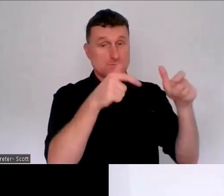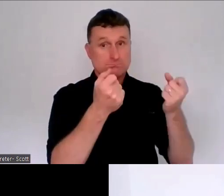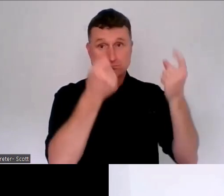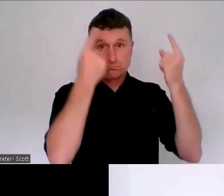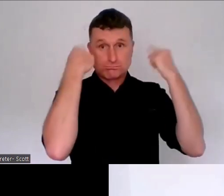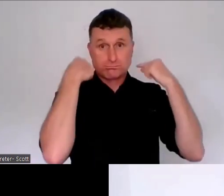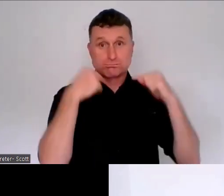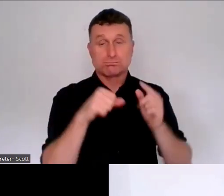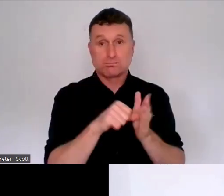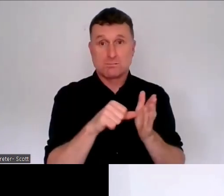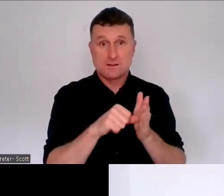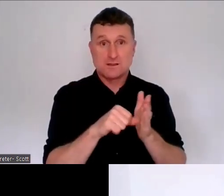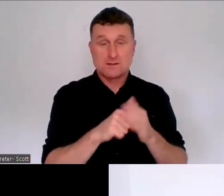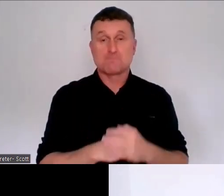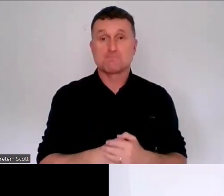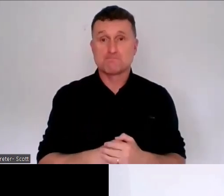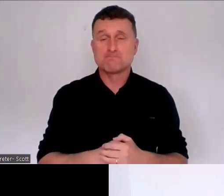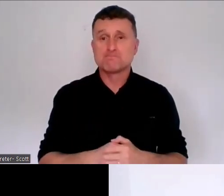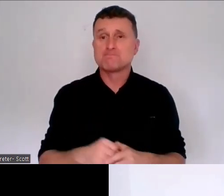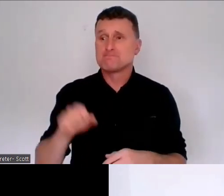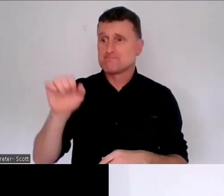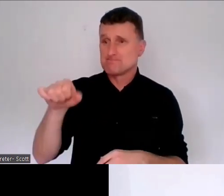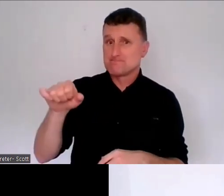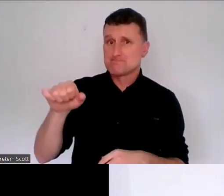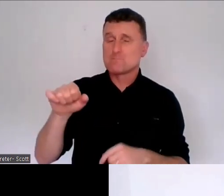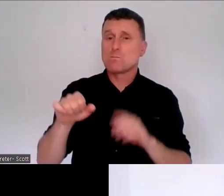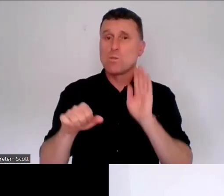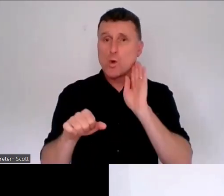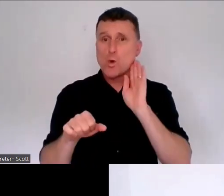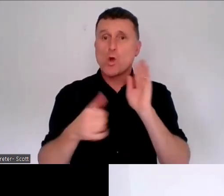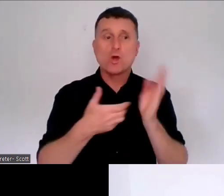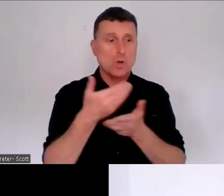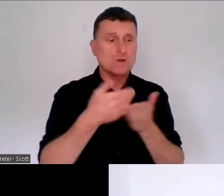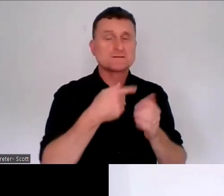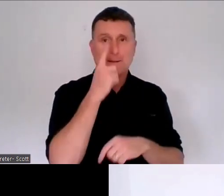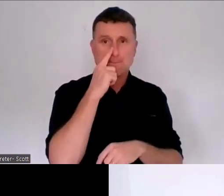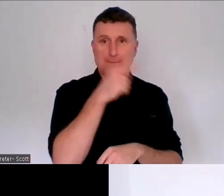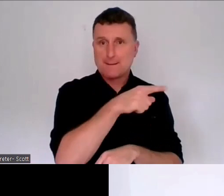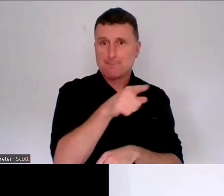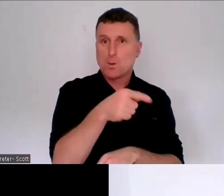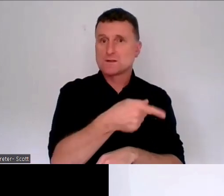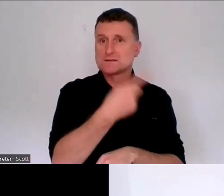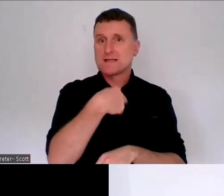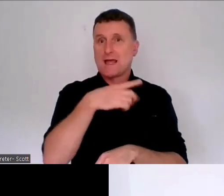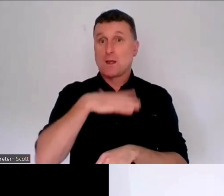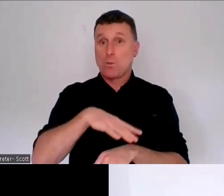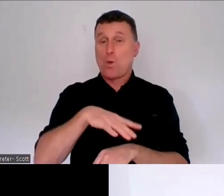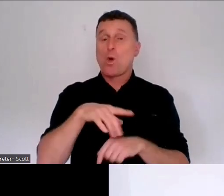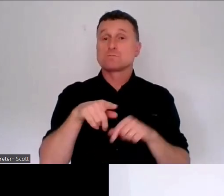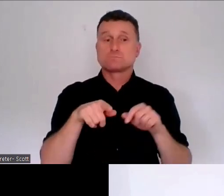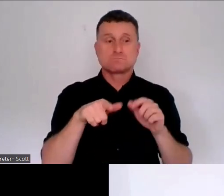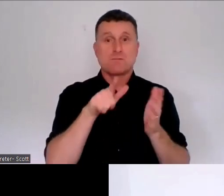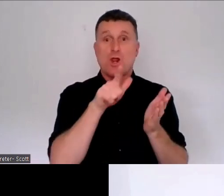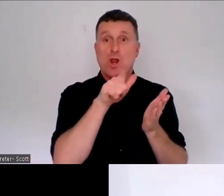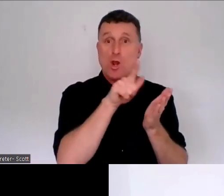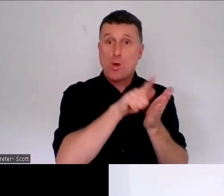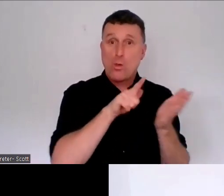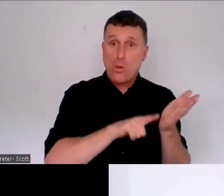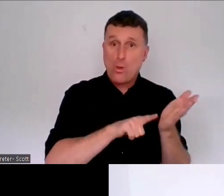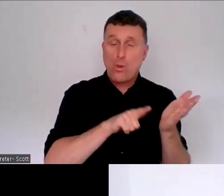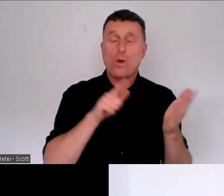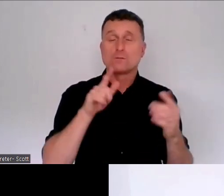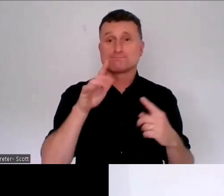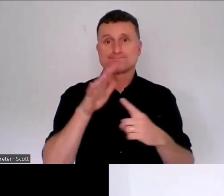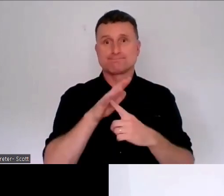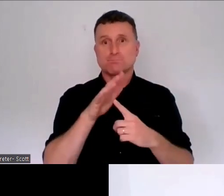And I think that's something that we've definitely heard quite strongly already, both in relation to the law itself, but just the processes generally that people